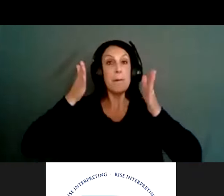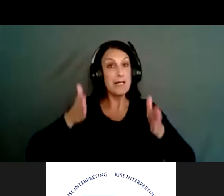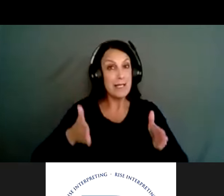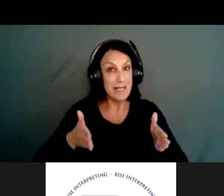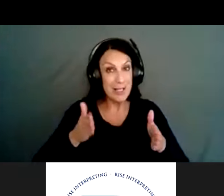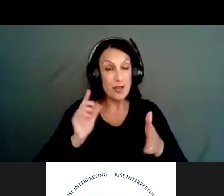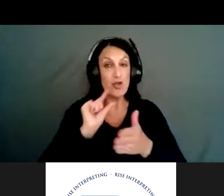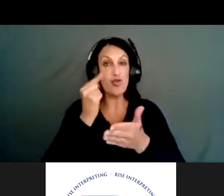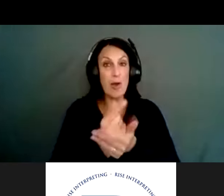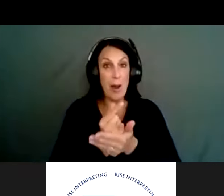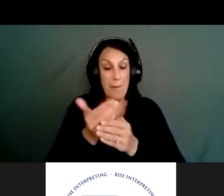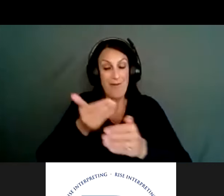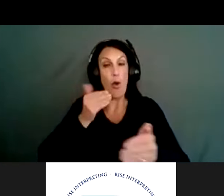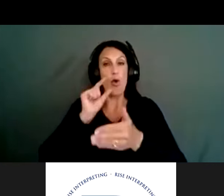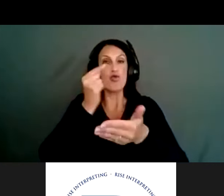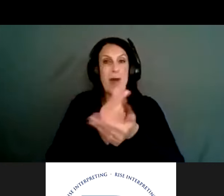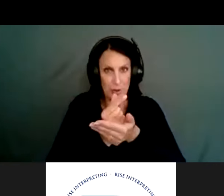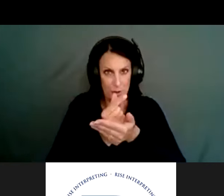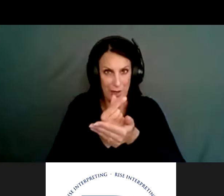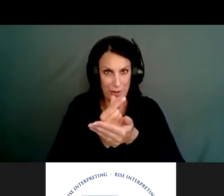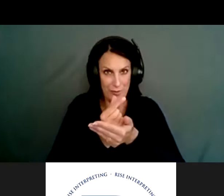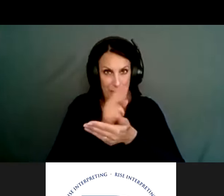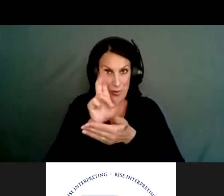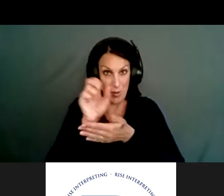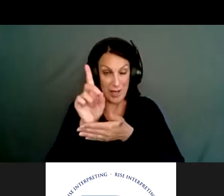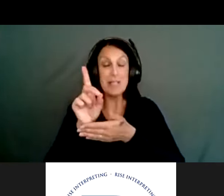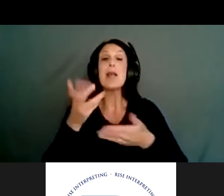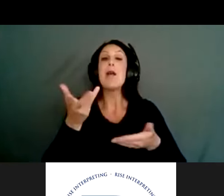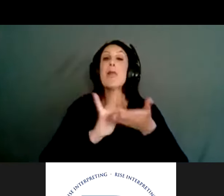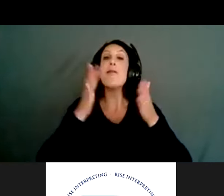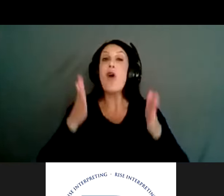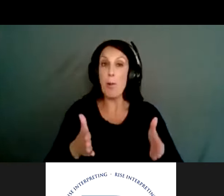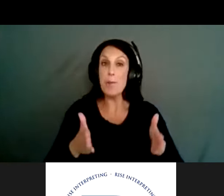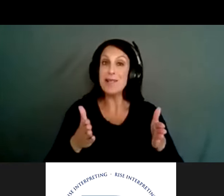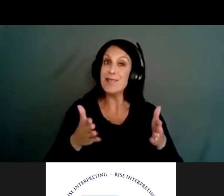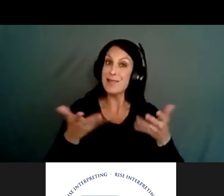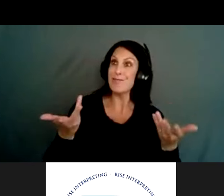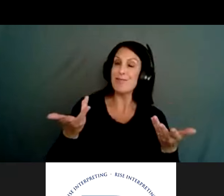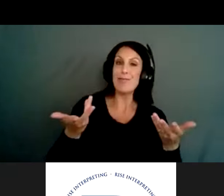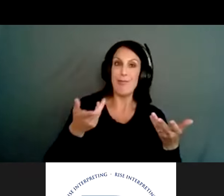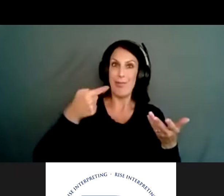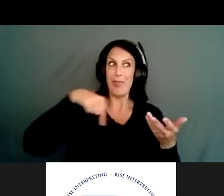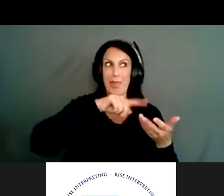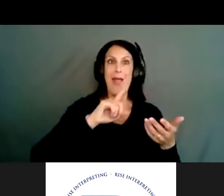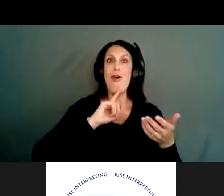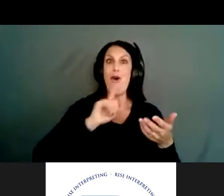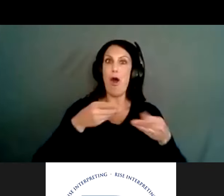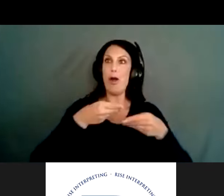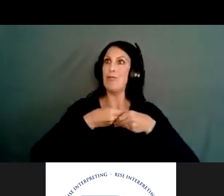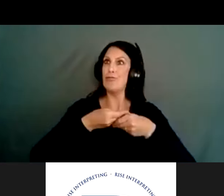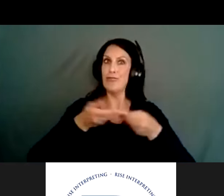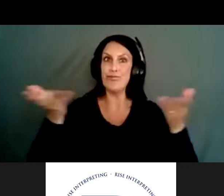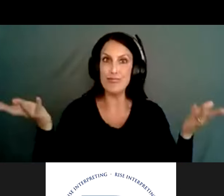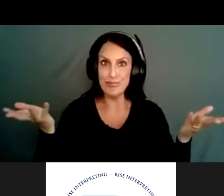the School of Pharmacy at UCSD. And if you think about it, the pharmacist is giving means and methods across that counter. That's why those pharmacy bags